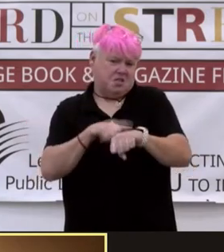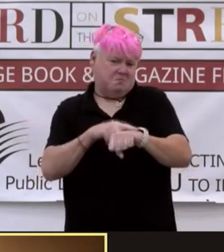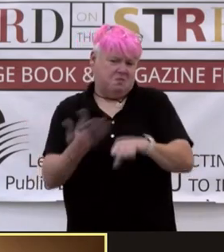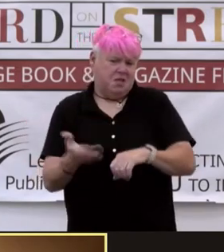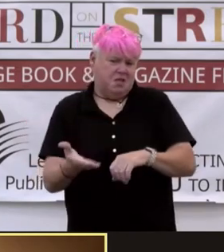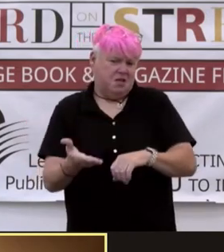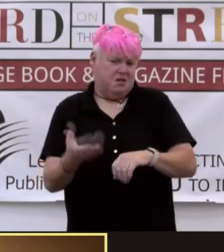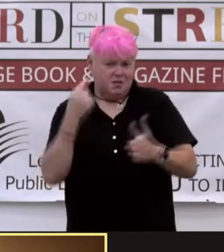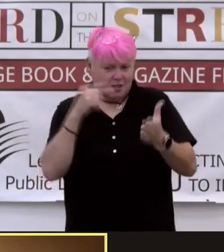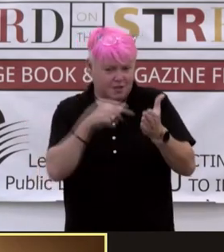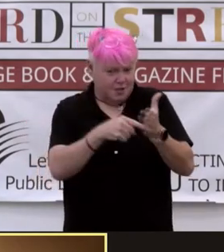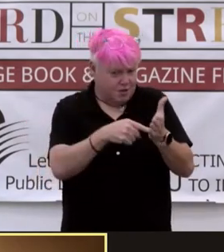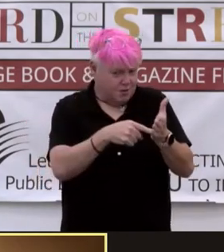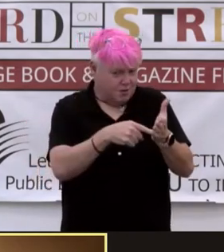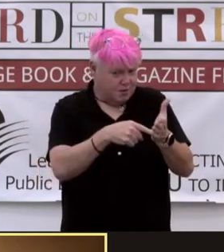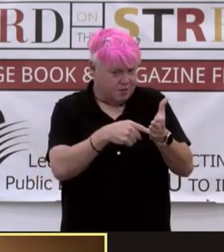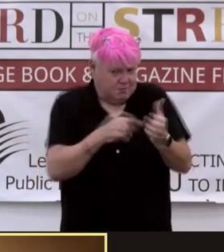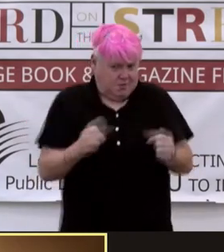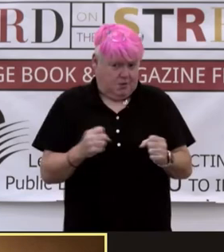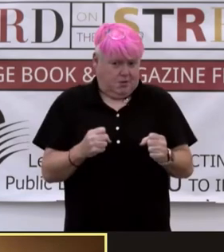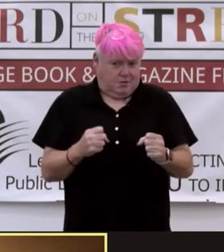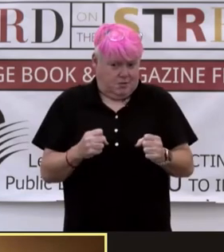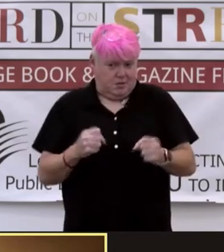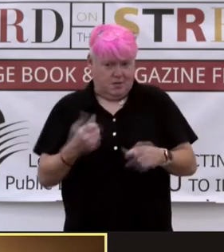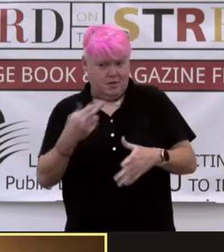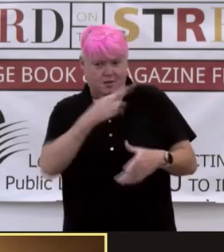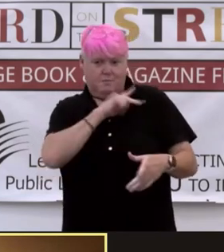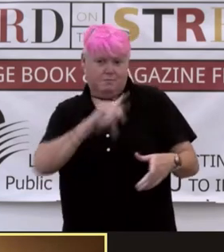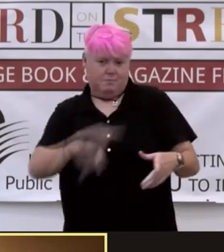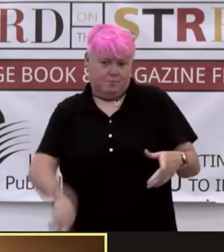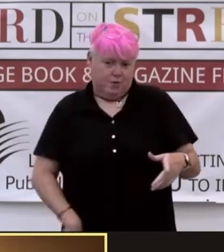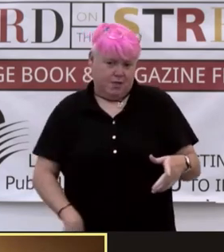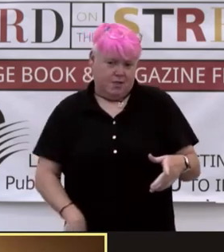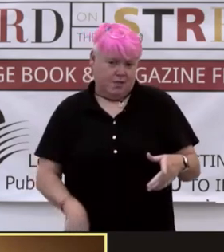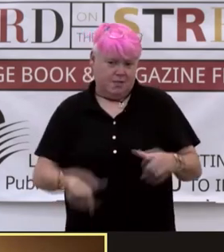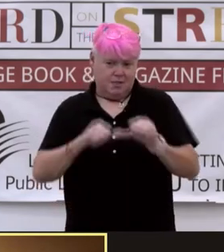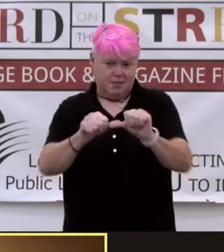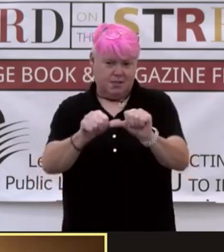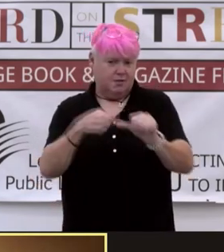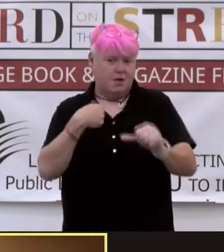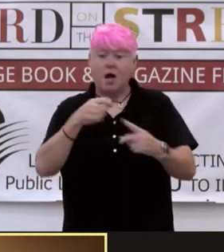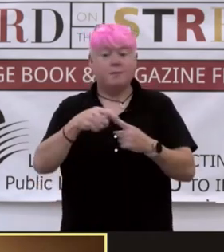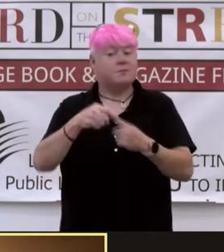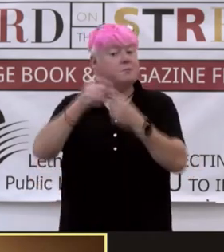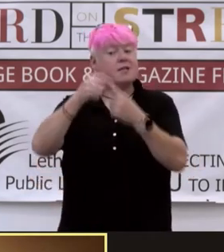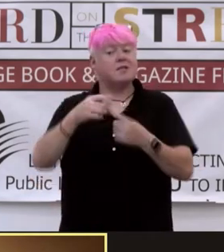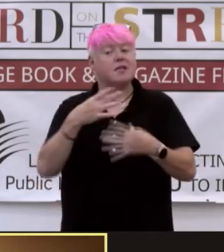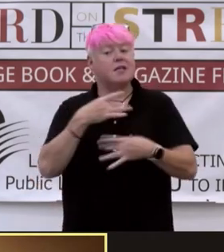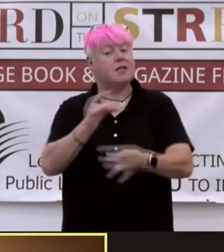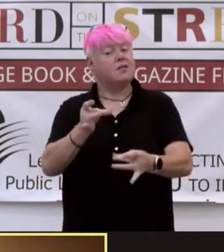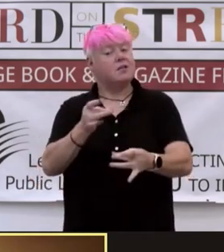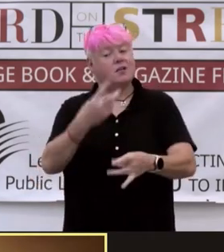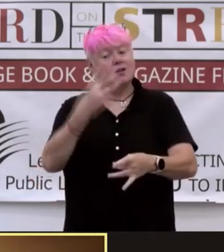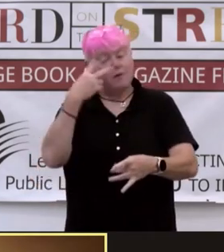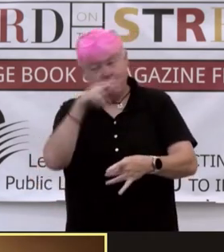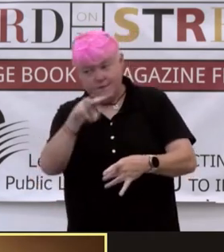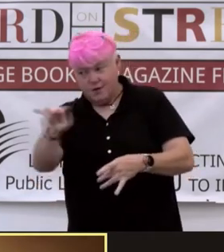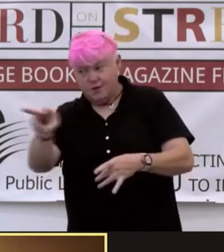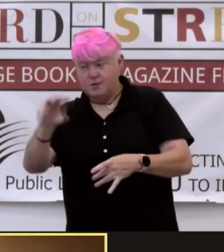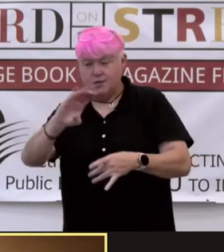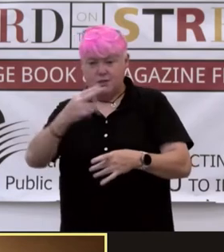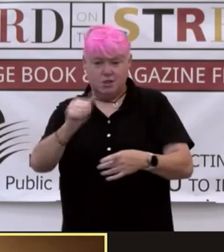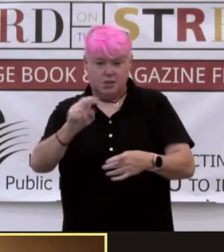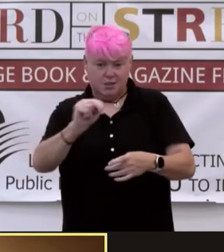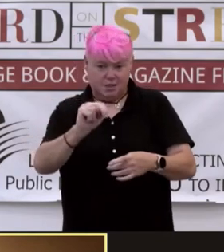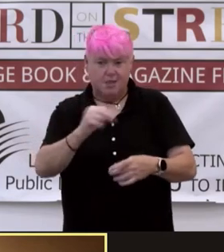Fatima Ghazala tense. The Rajkumar continues. I am especially interested in your views on the jinn. The